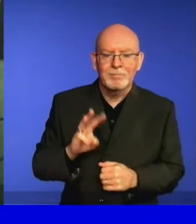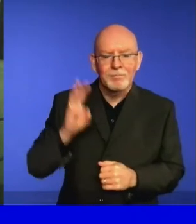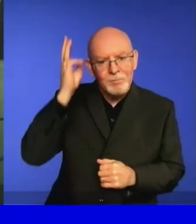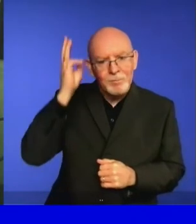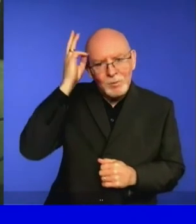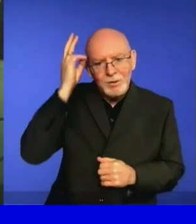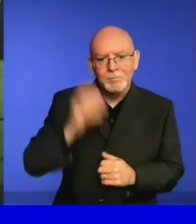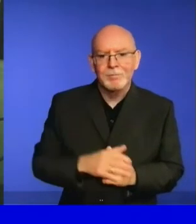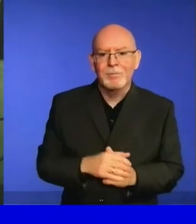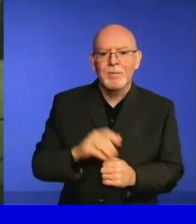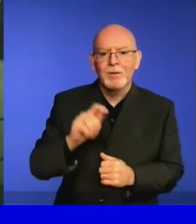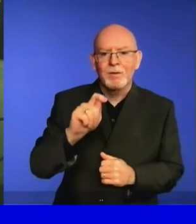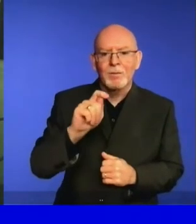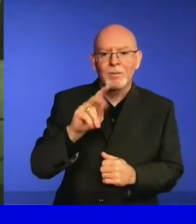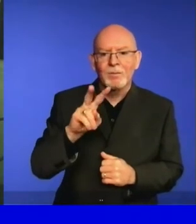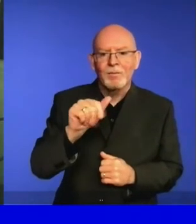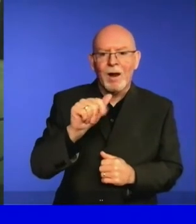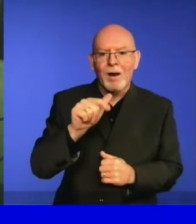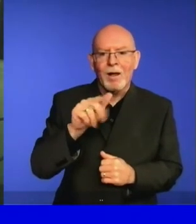Uganda,